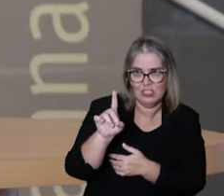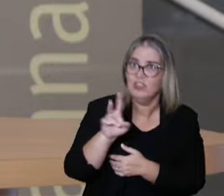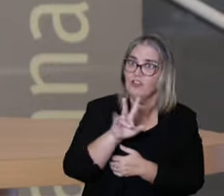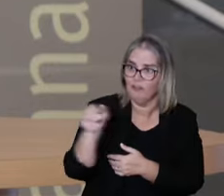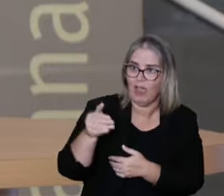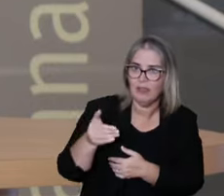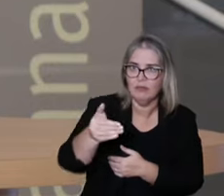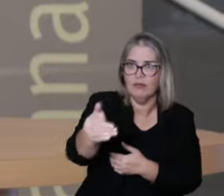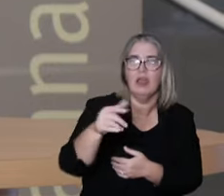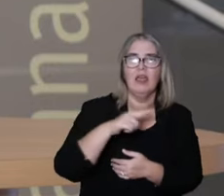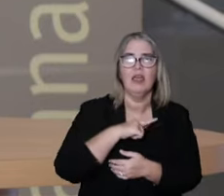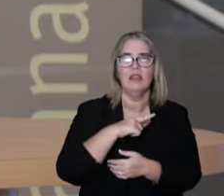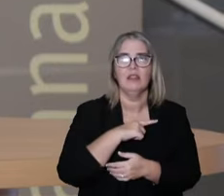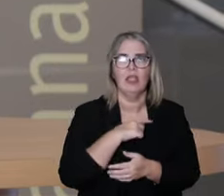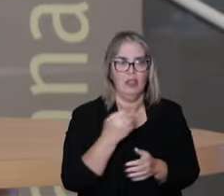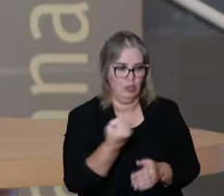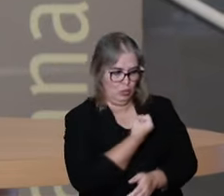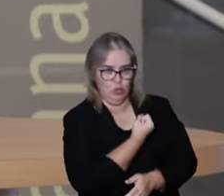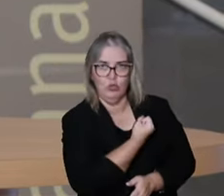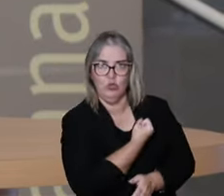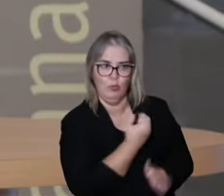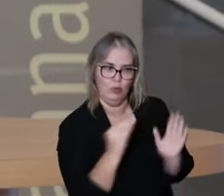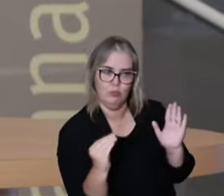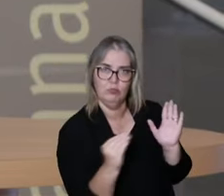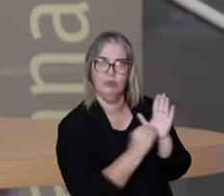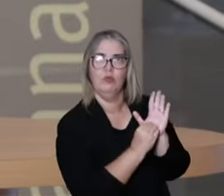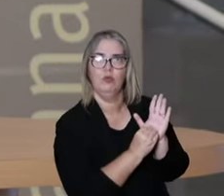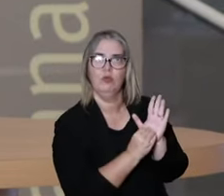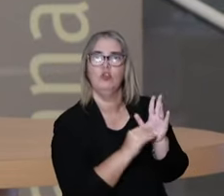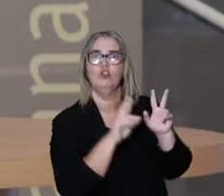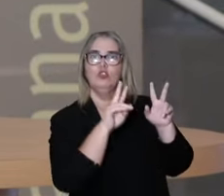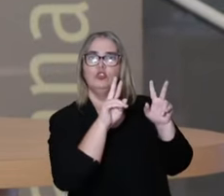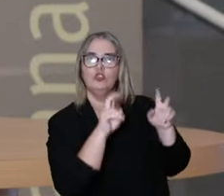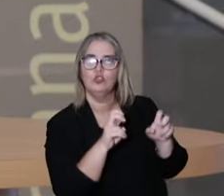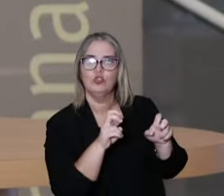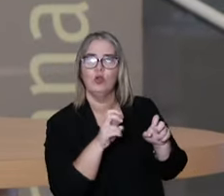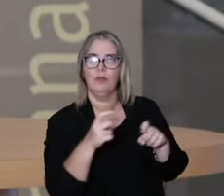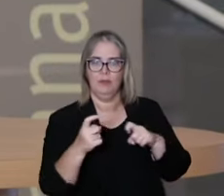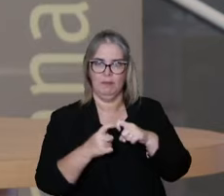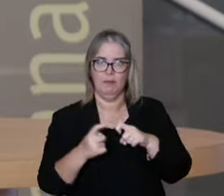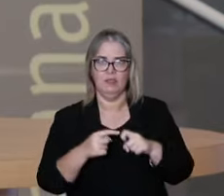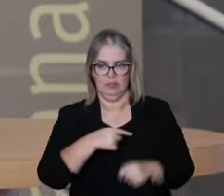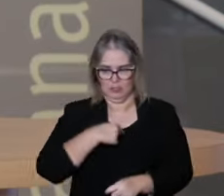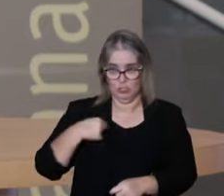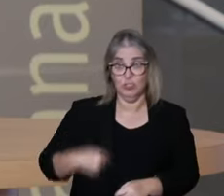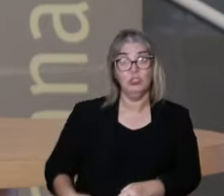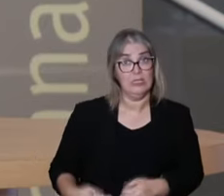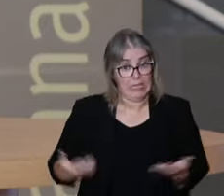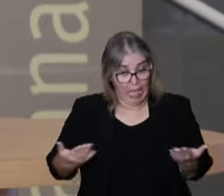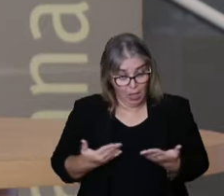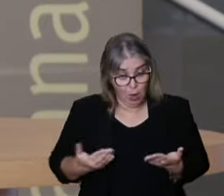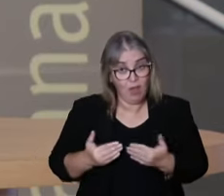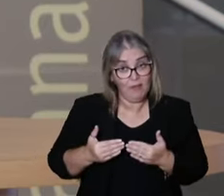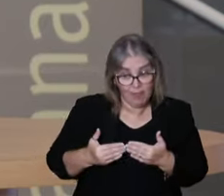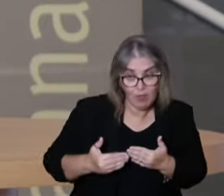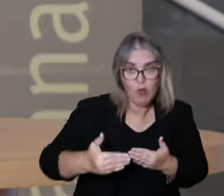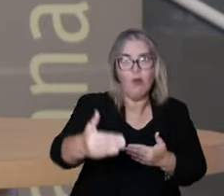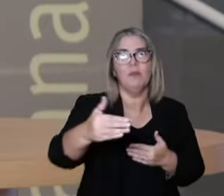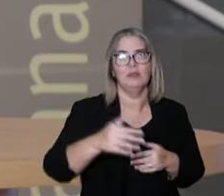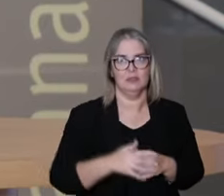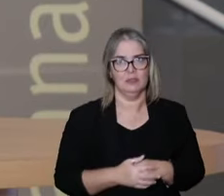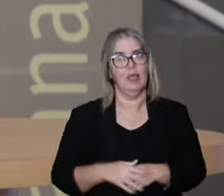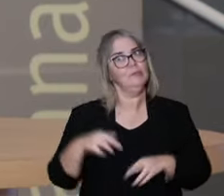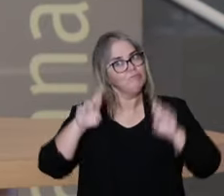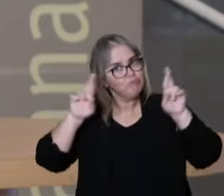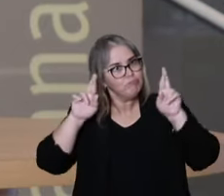International Code of Disease, we're going to have the possibility of talking about the patterns of Chinese